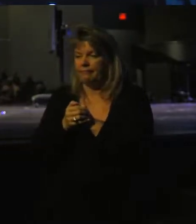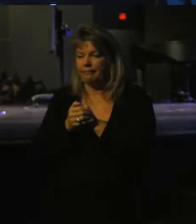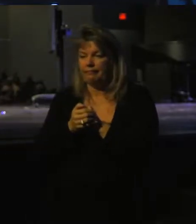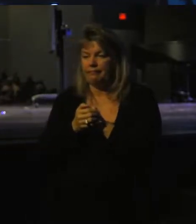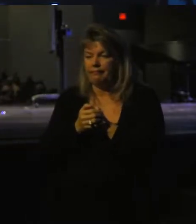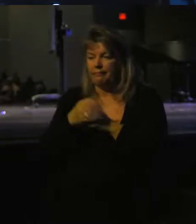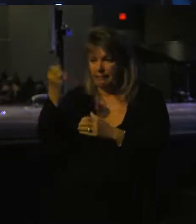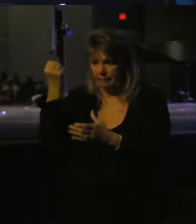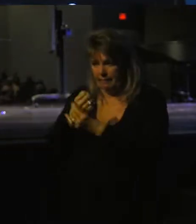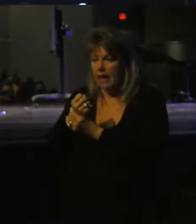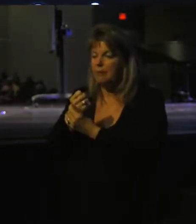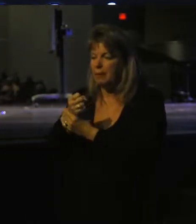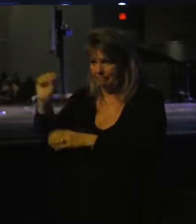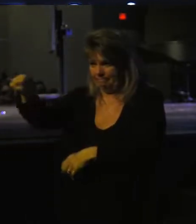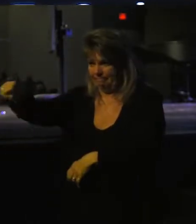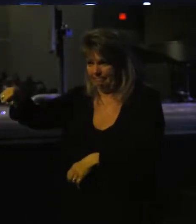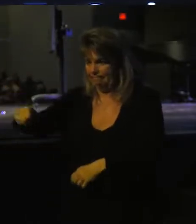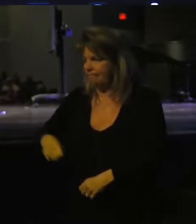Abraham was.